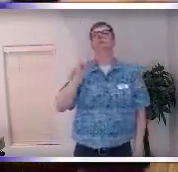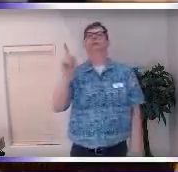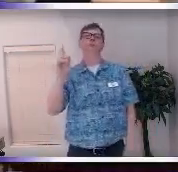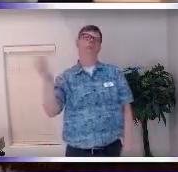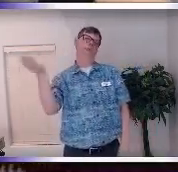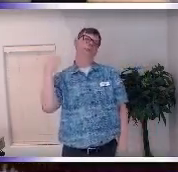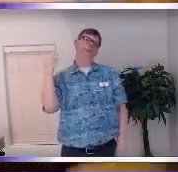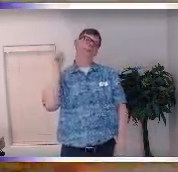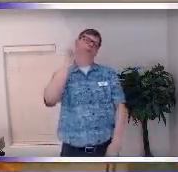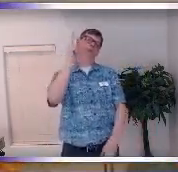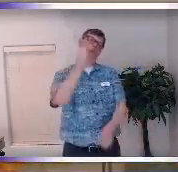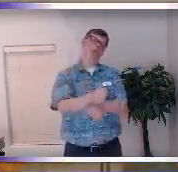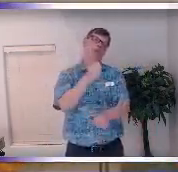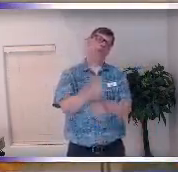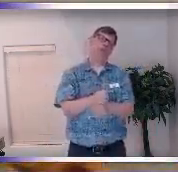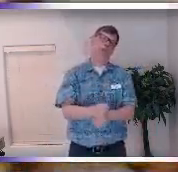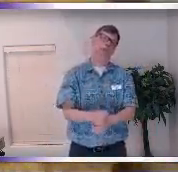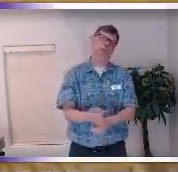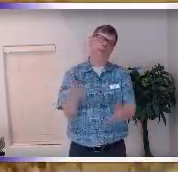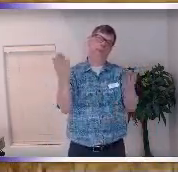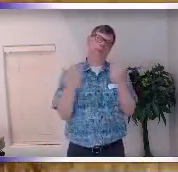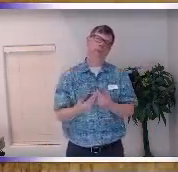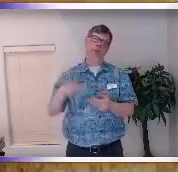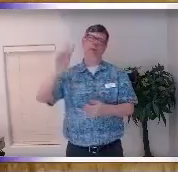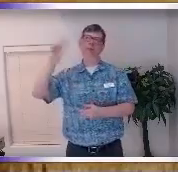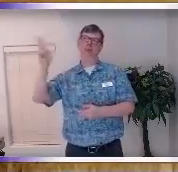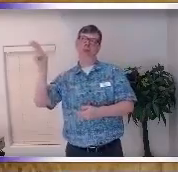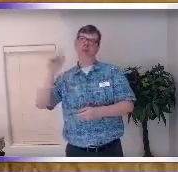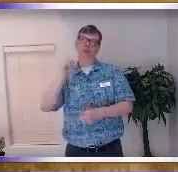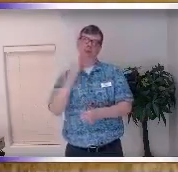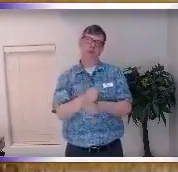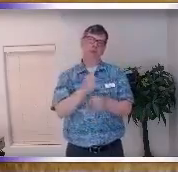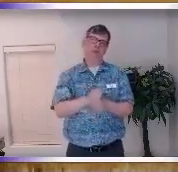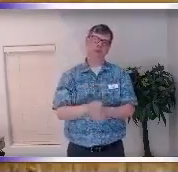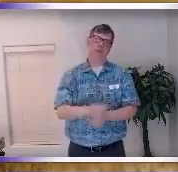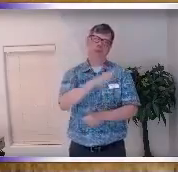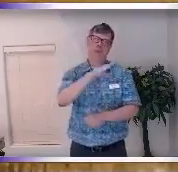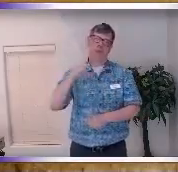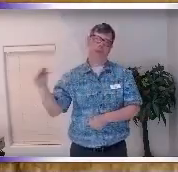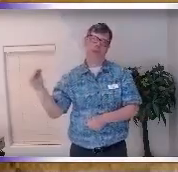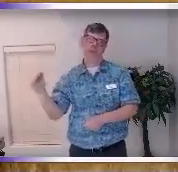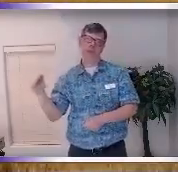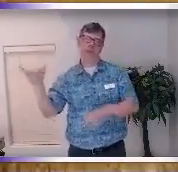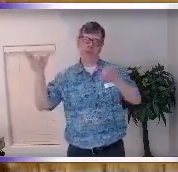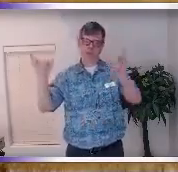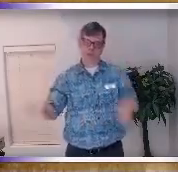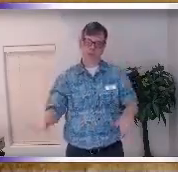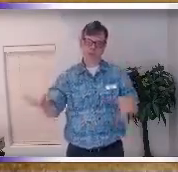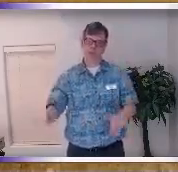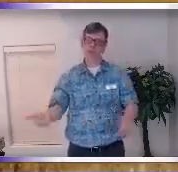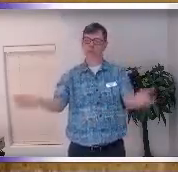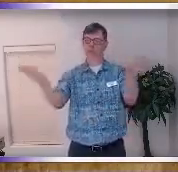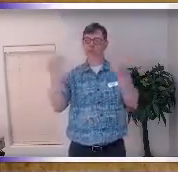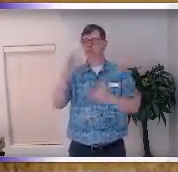in the mundane world and I came to another job in the mundane world and you still have to bring your